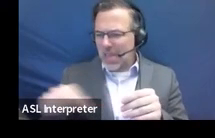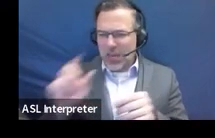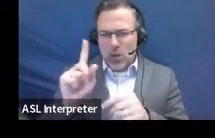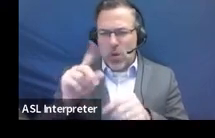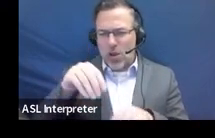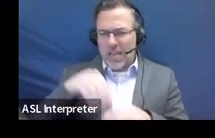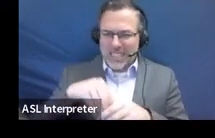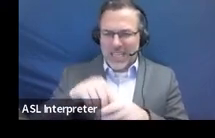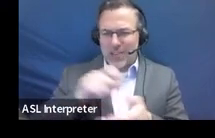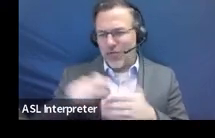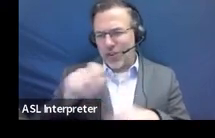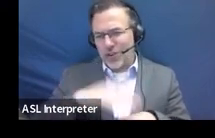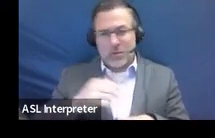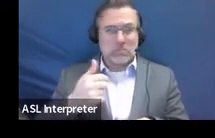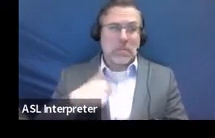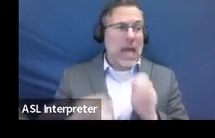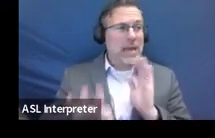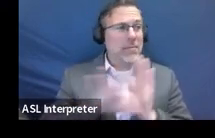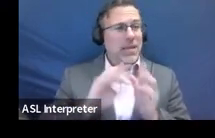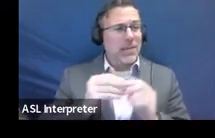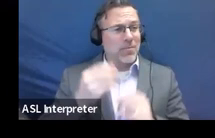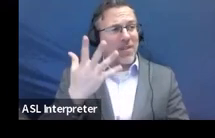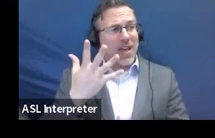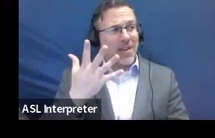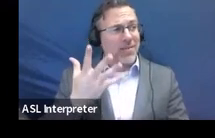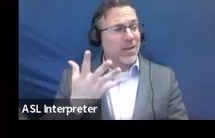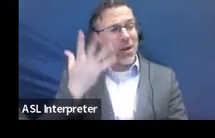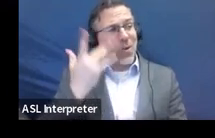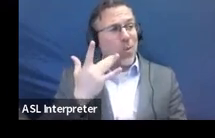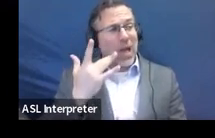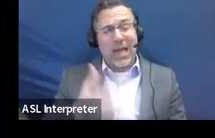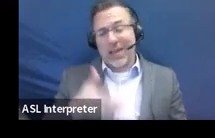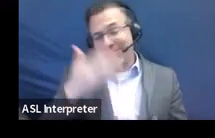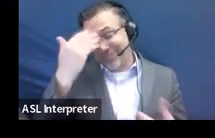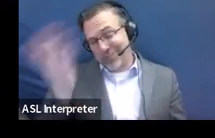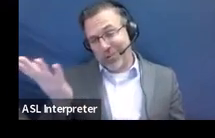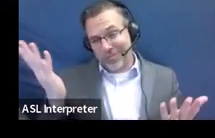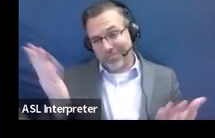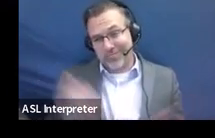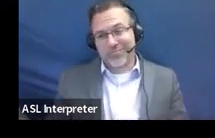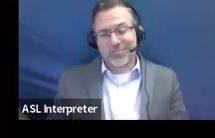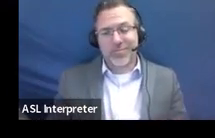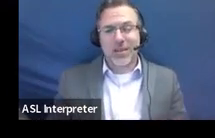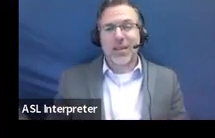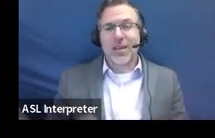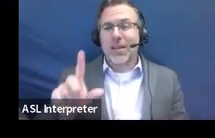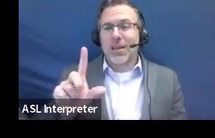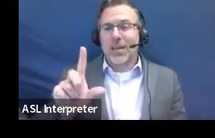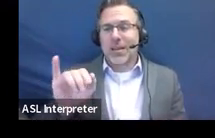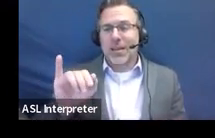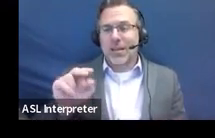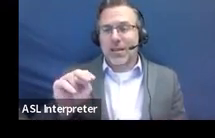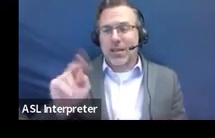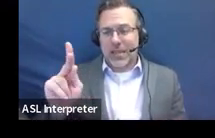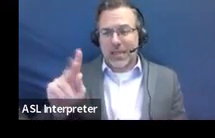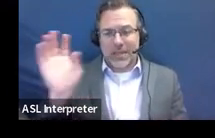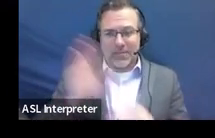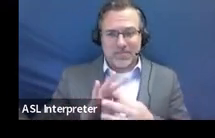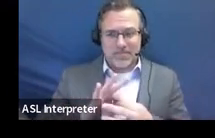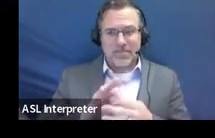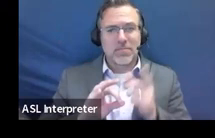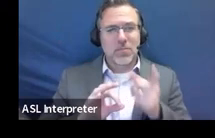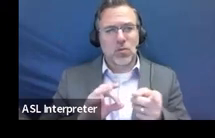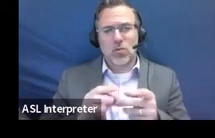Don't ask me why. Um, okay. And so here is a link to the guidance